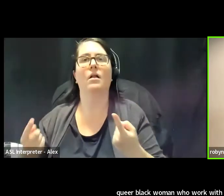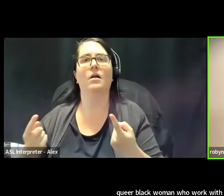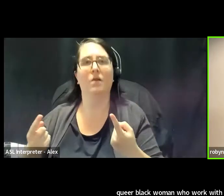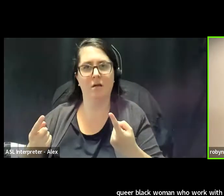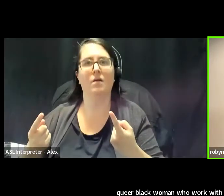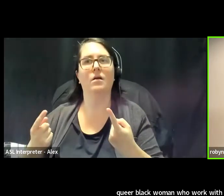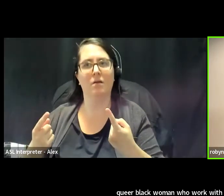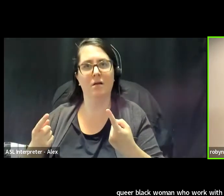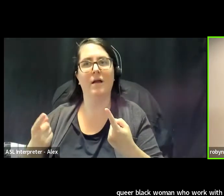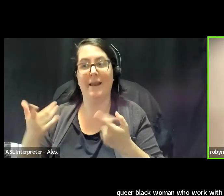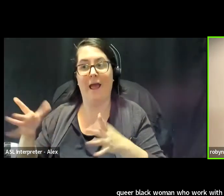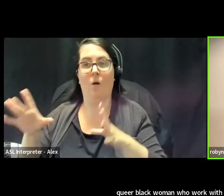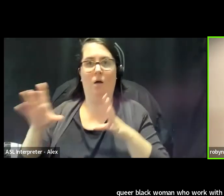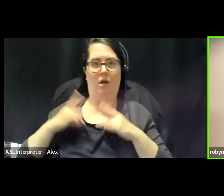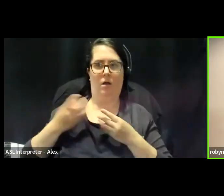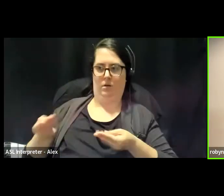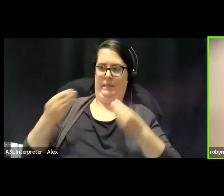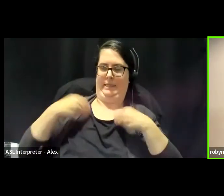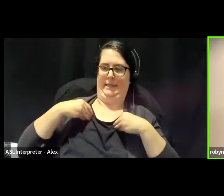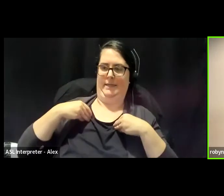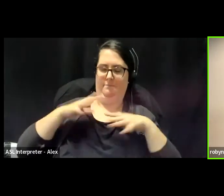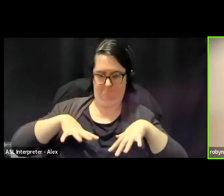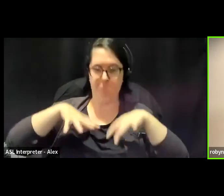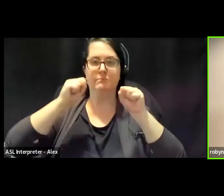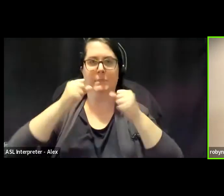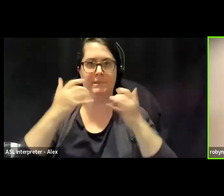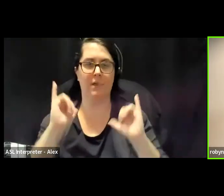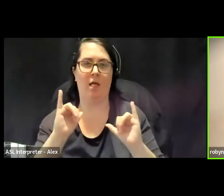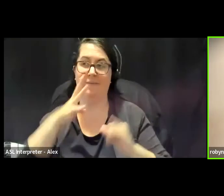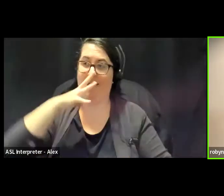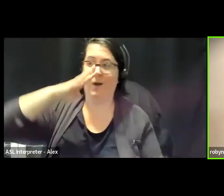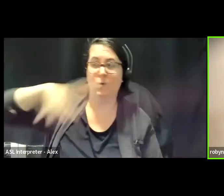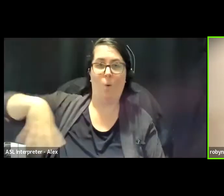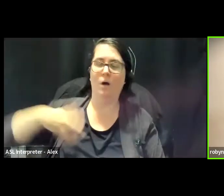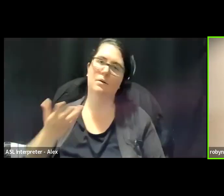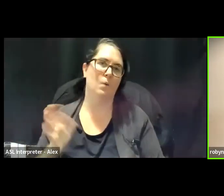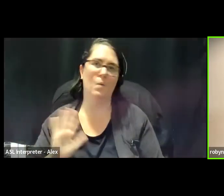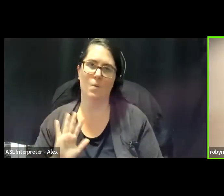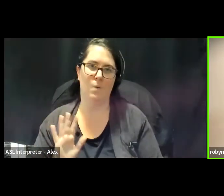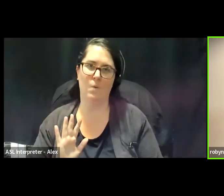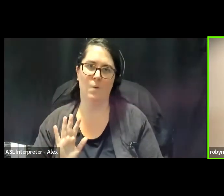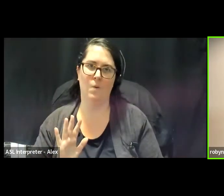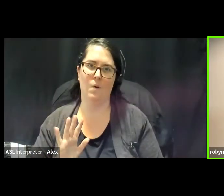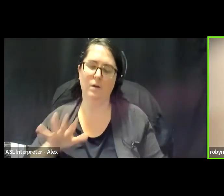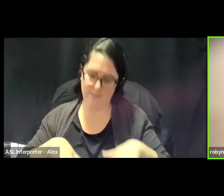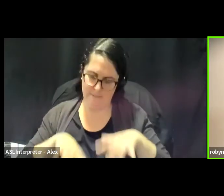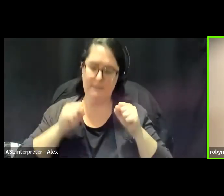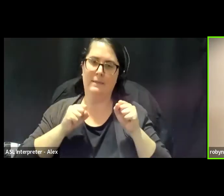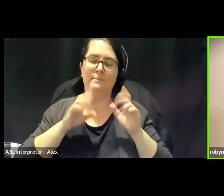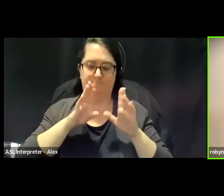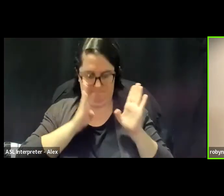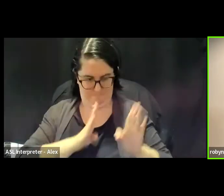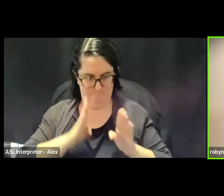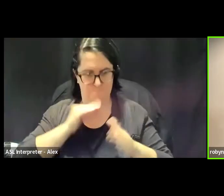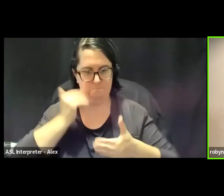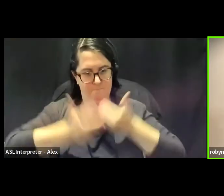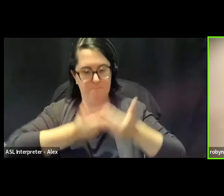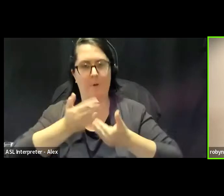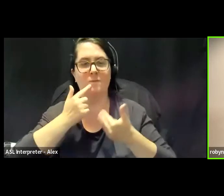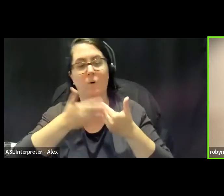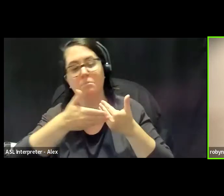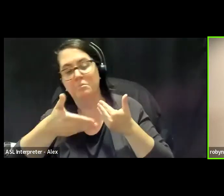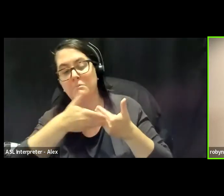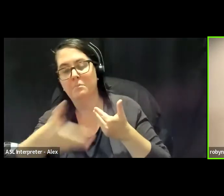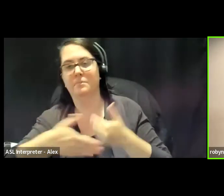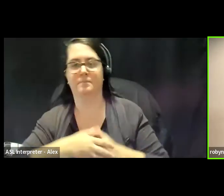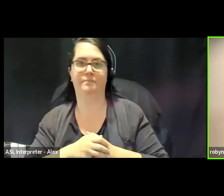ours that we are inheriting to take up or ignore as we move into the years ahead. So the only